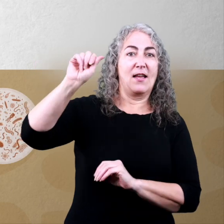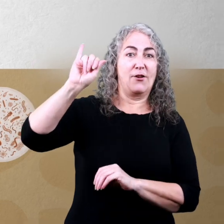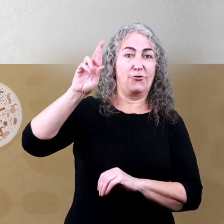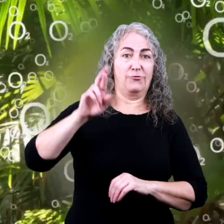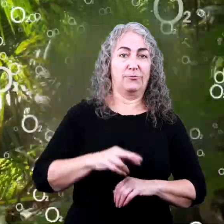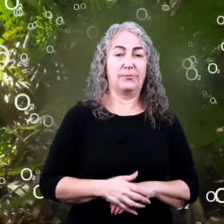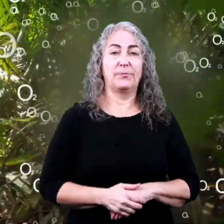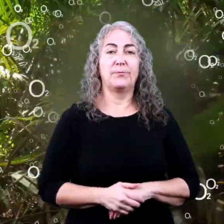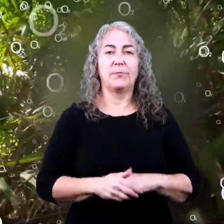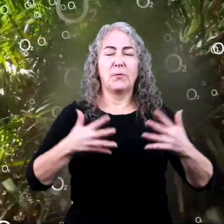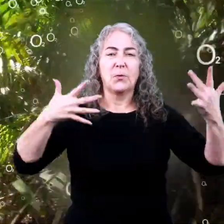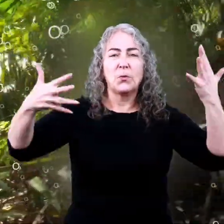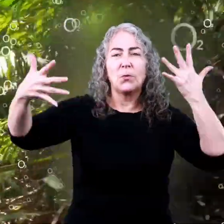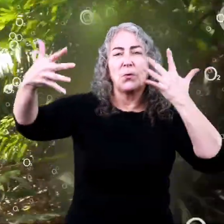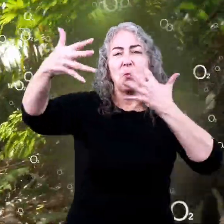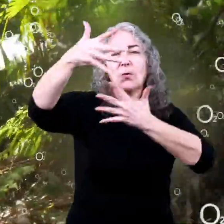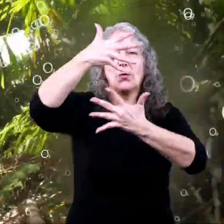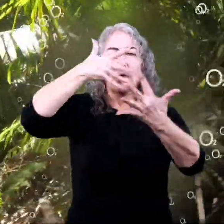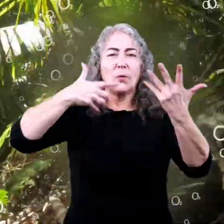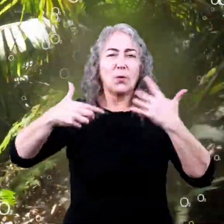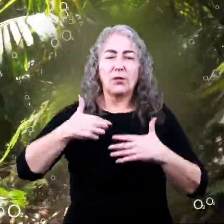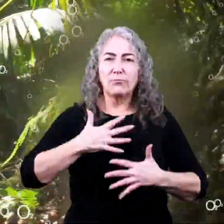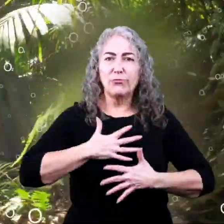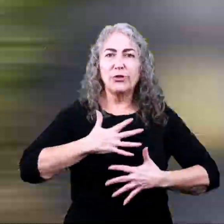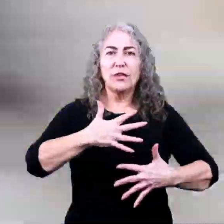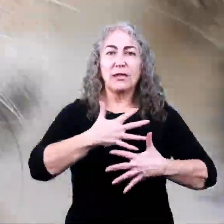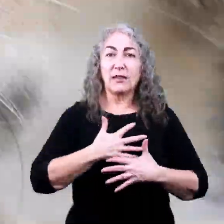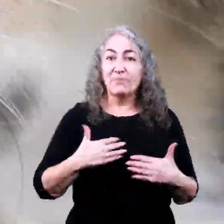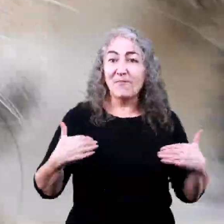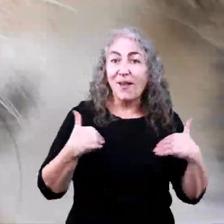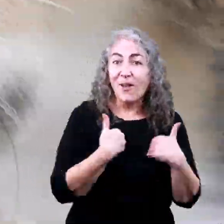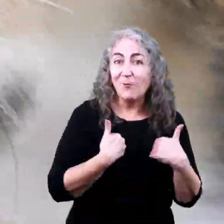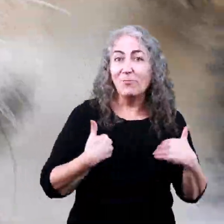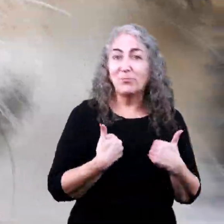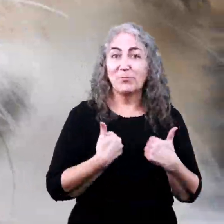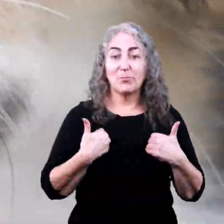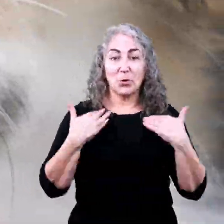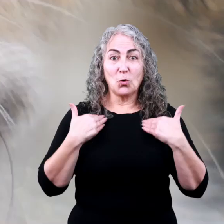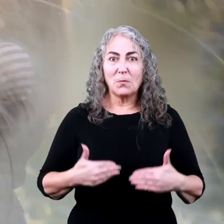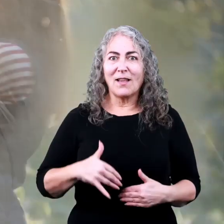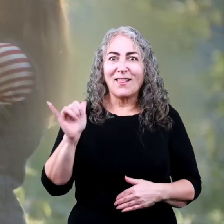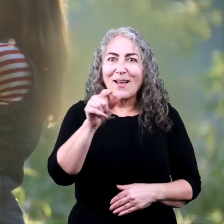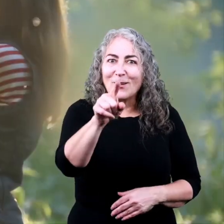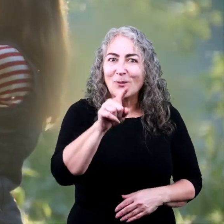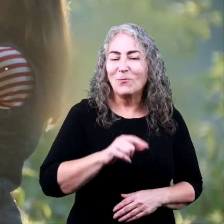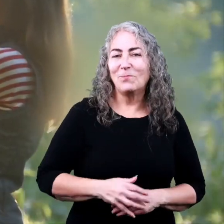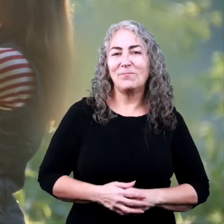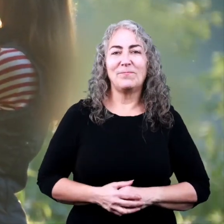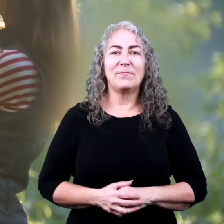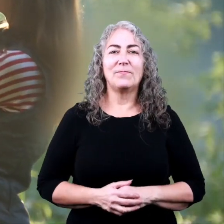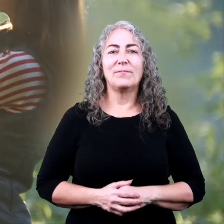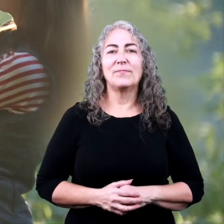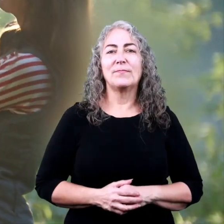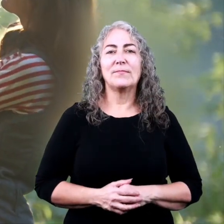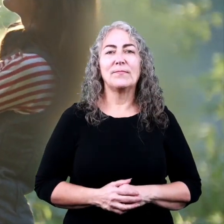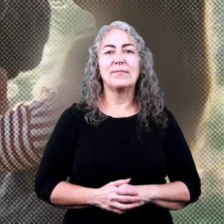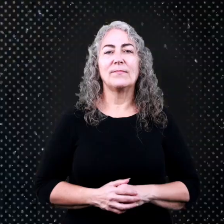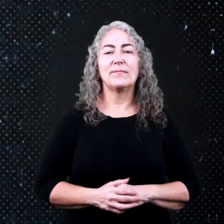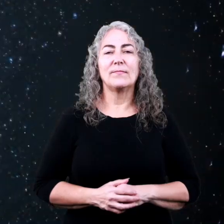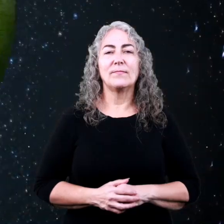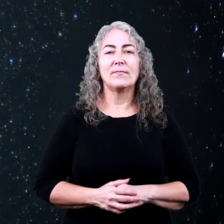into the air. This oxygen is breathed in by animals, including humans like you.